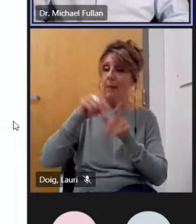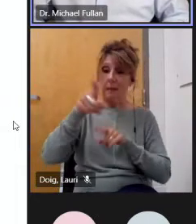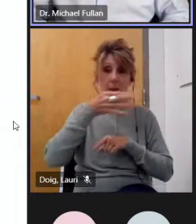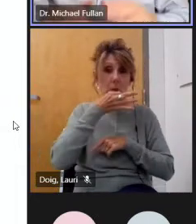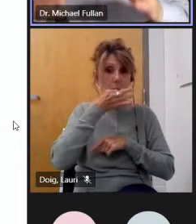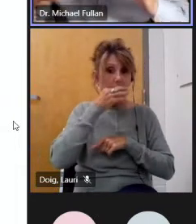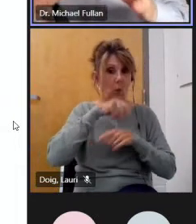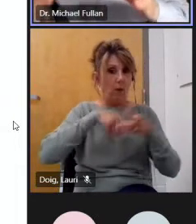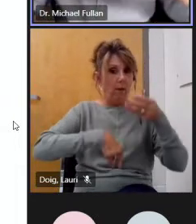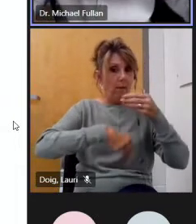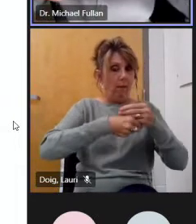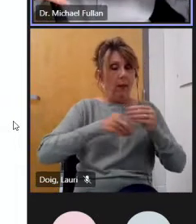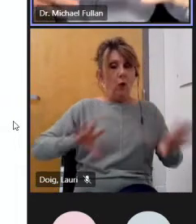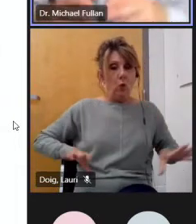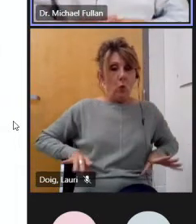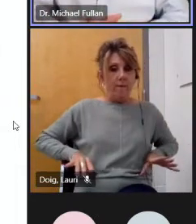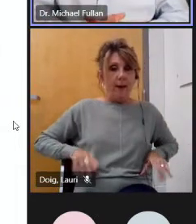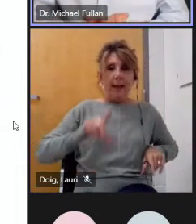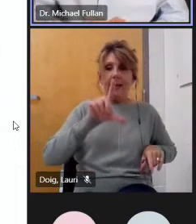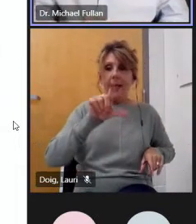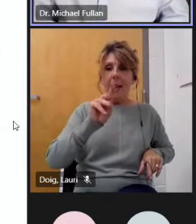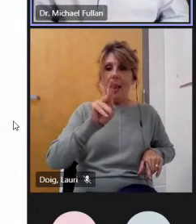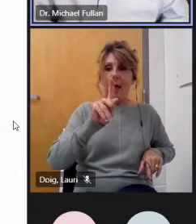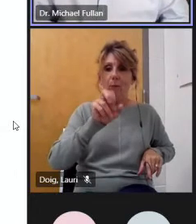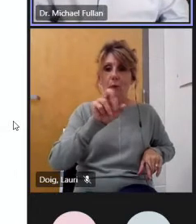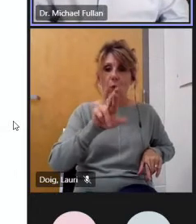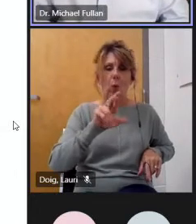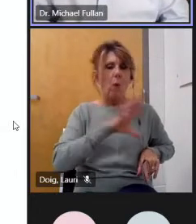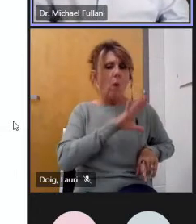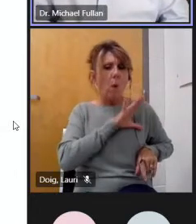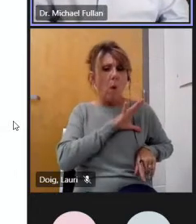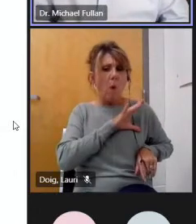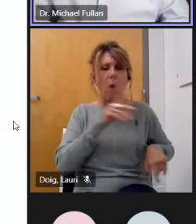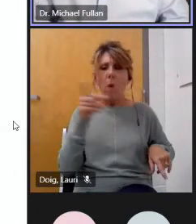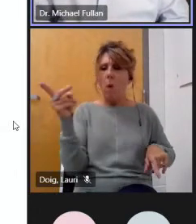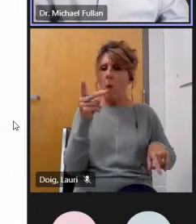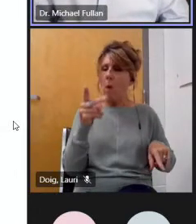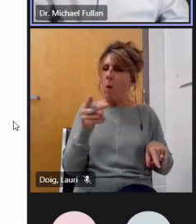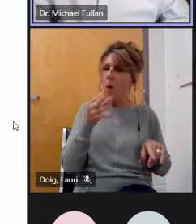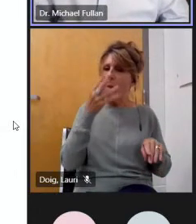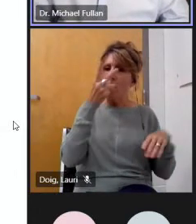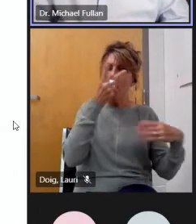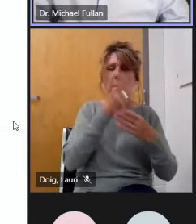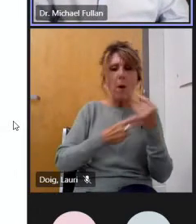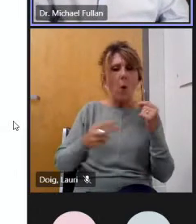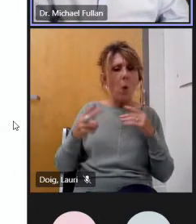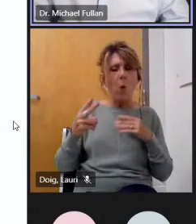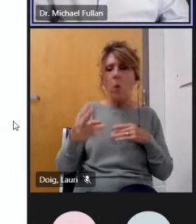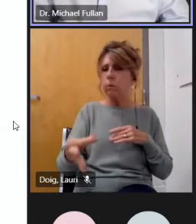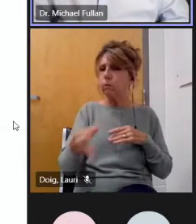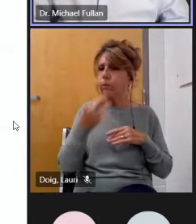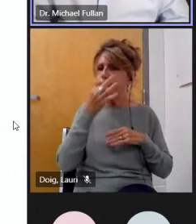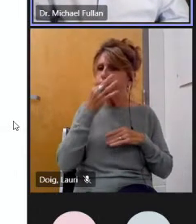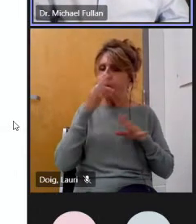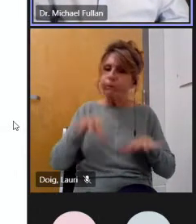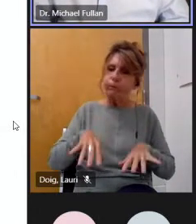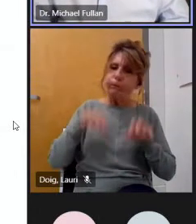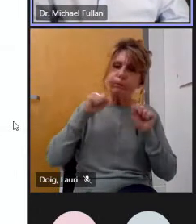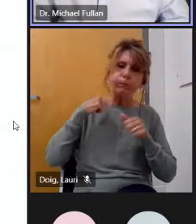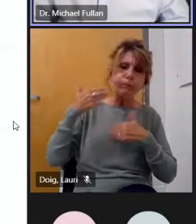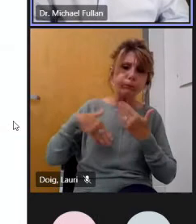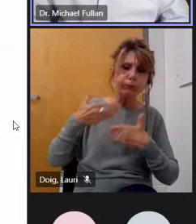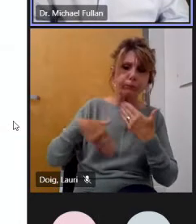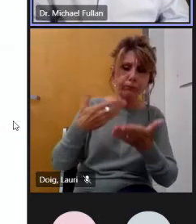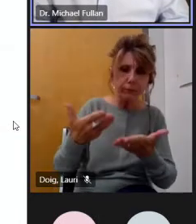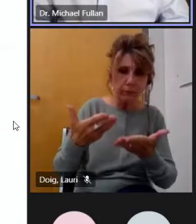labrador but the district conditions are there and then the system conditions are uh are really the third of the policy level